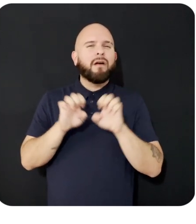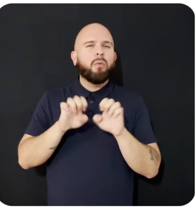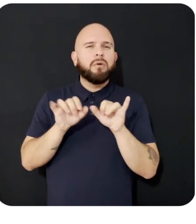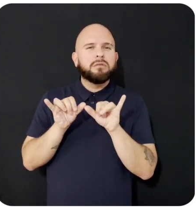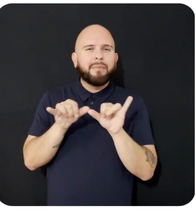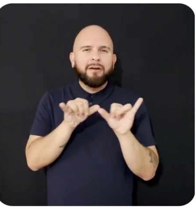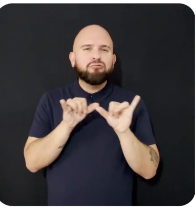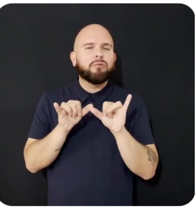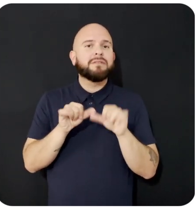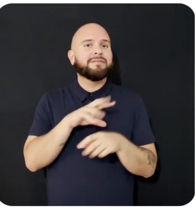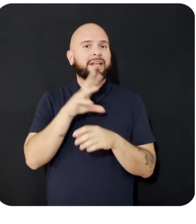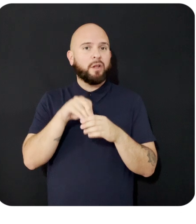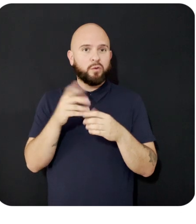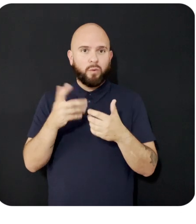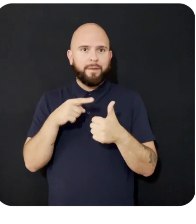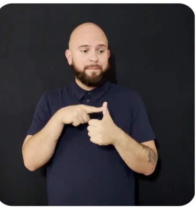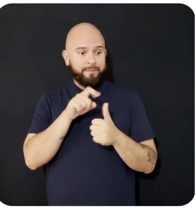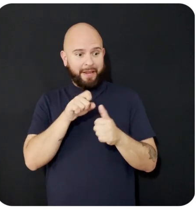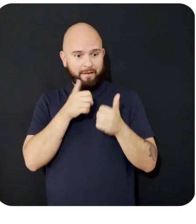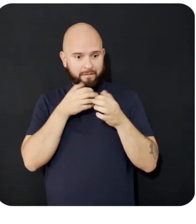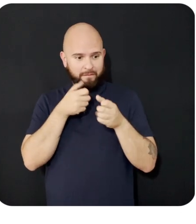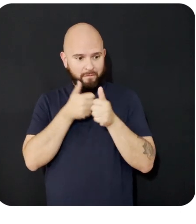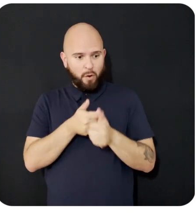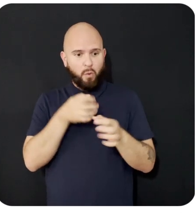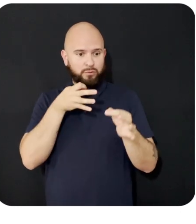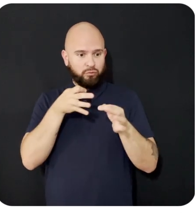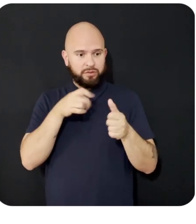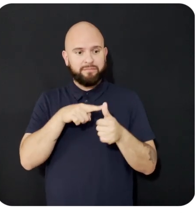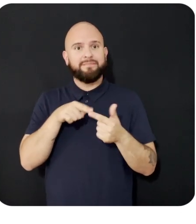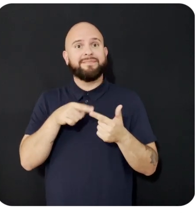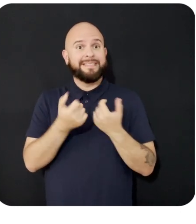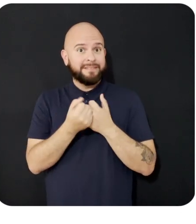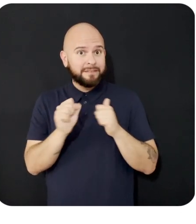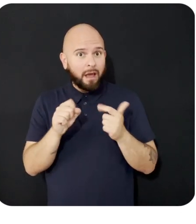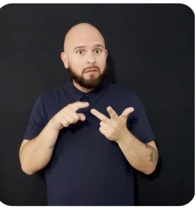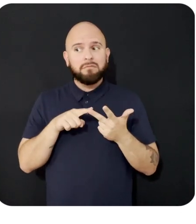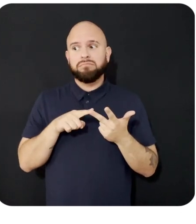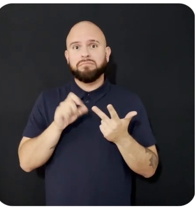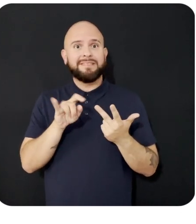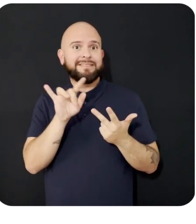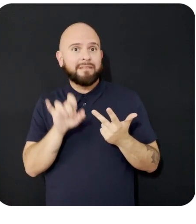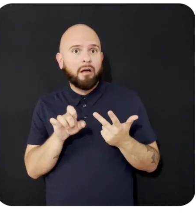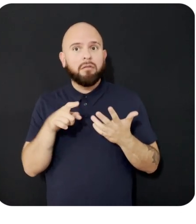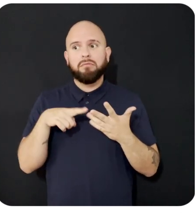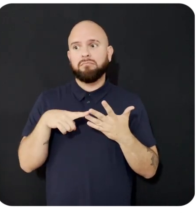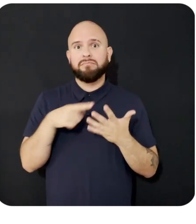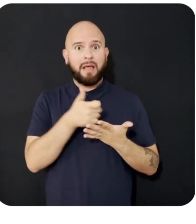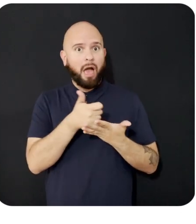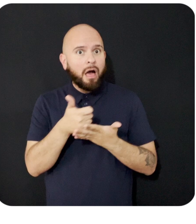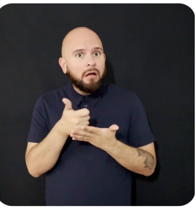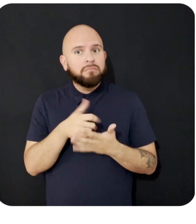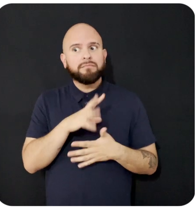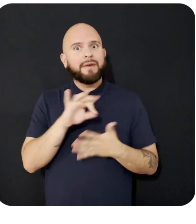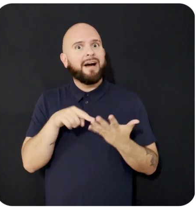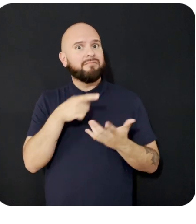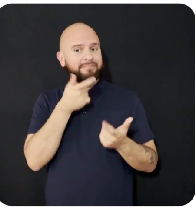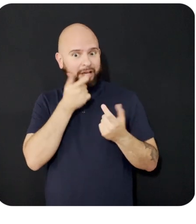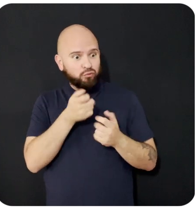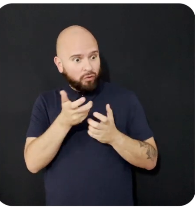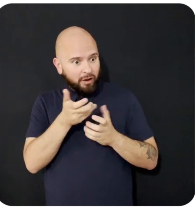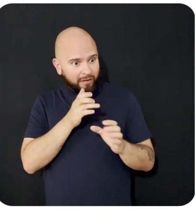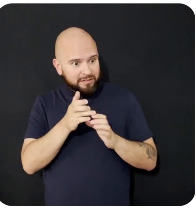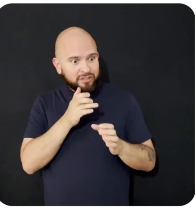instruction following, safety, style, helpfulness, and interesting conversations,